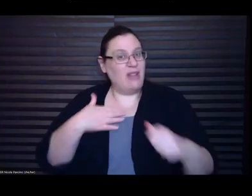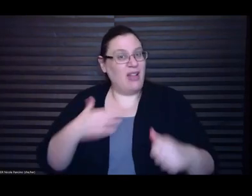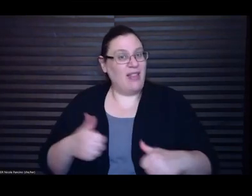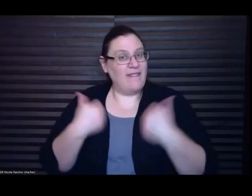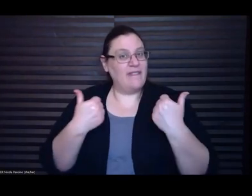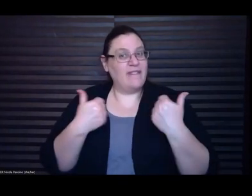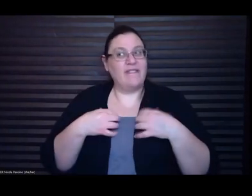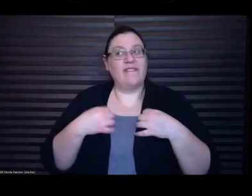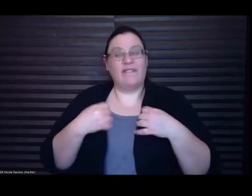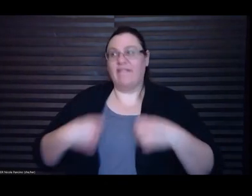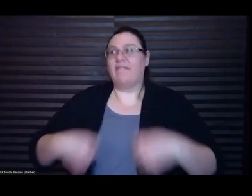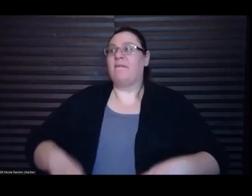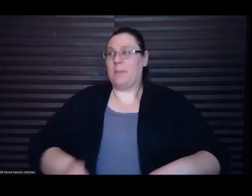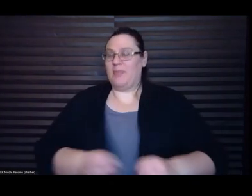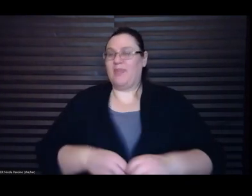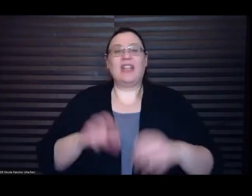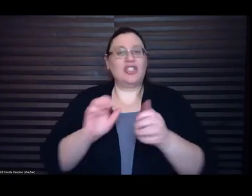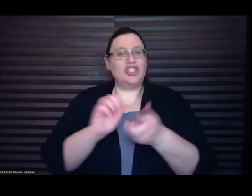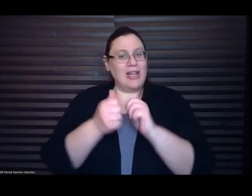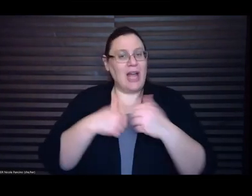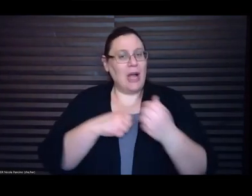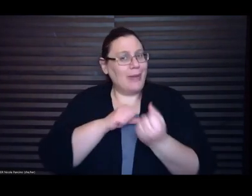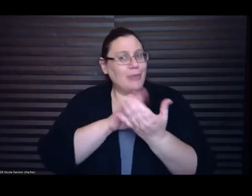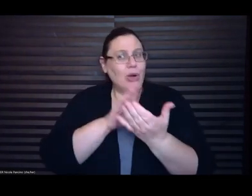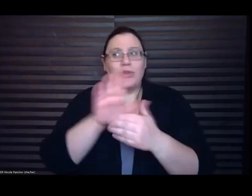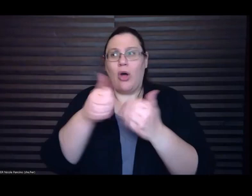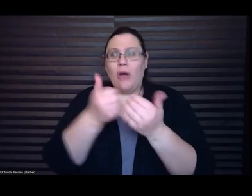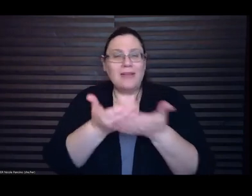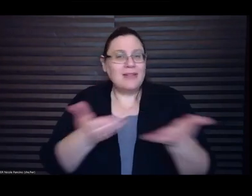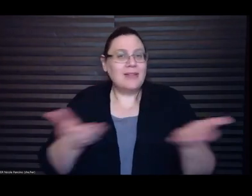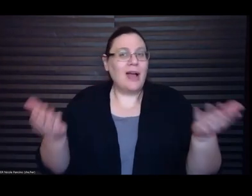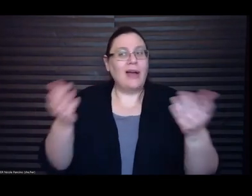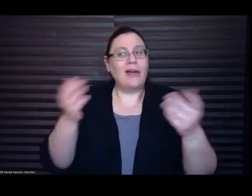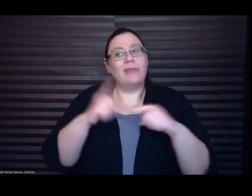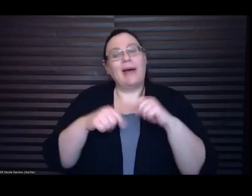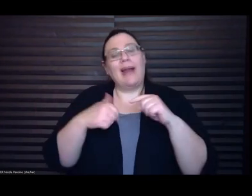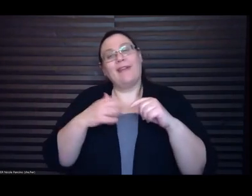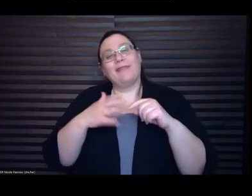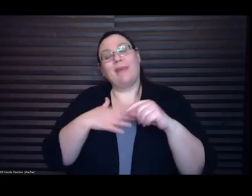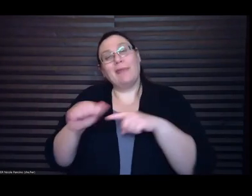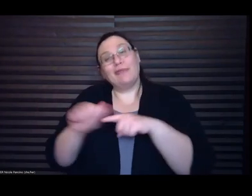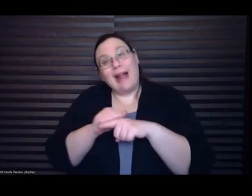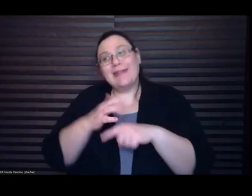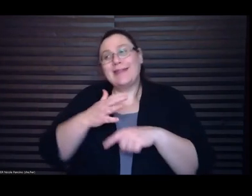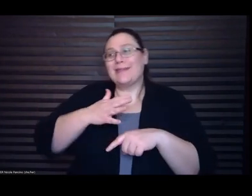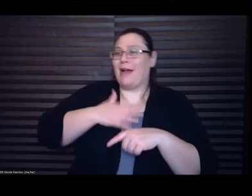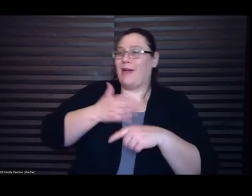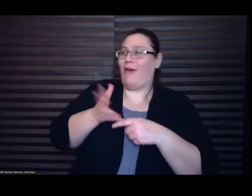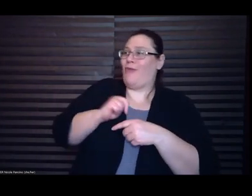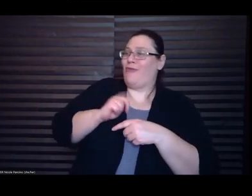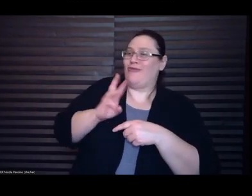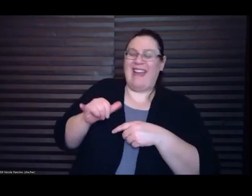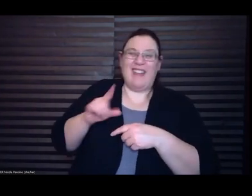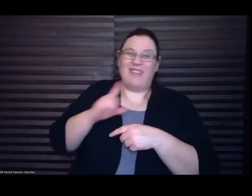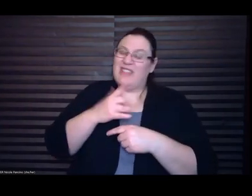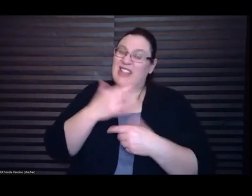like kind of have my practice on my own terms which is like a thing that I'm incredibly grateful for for this this book and the success that I've had